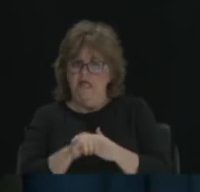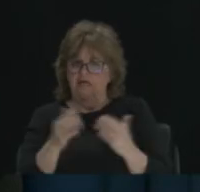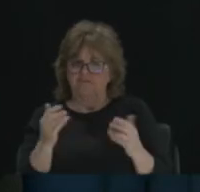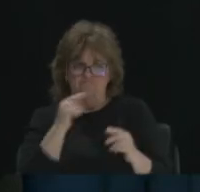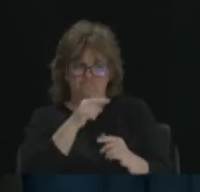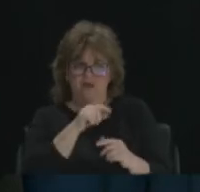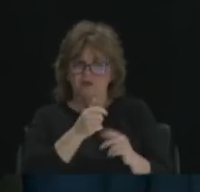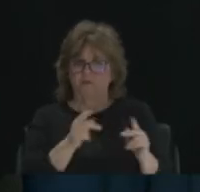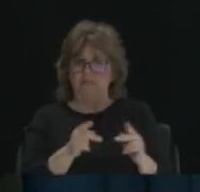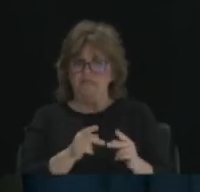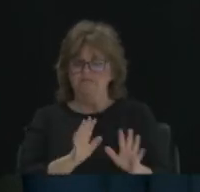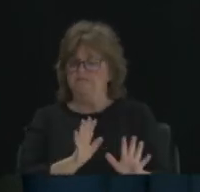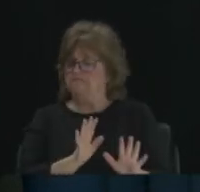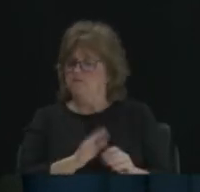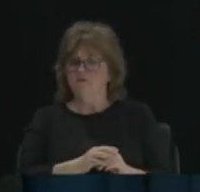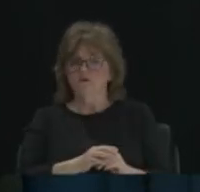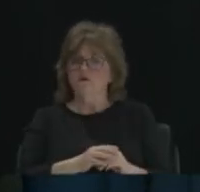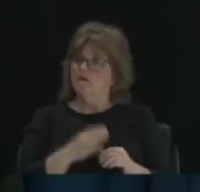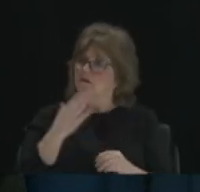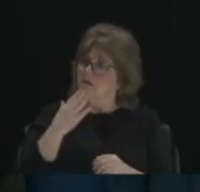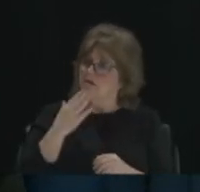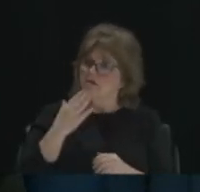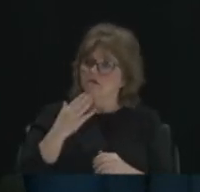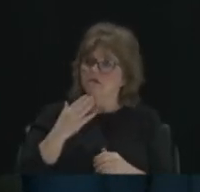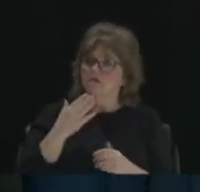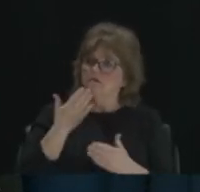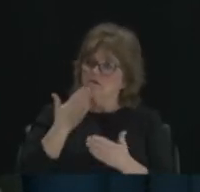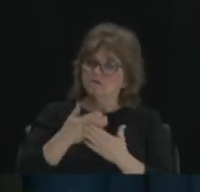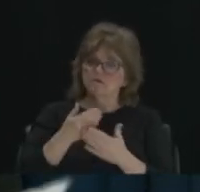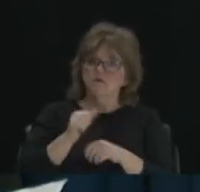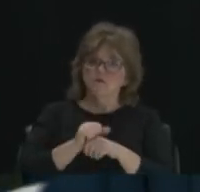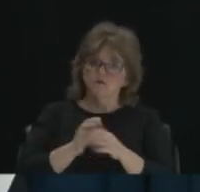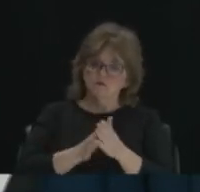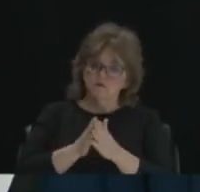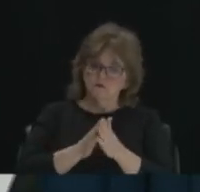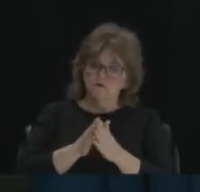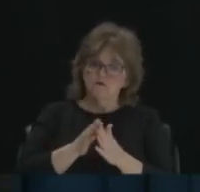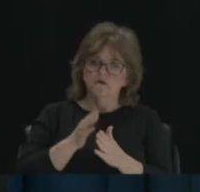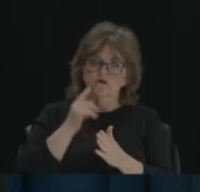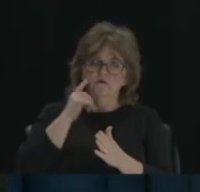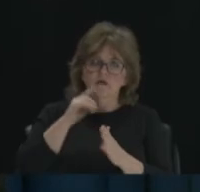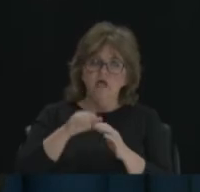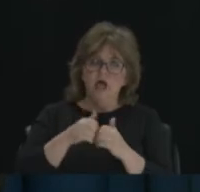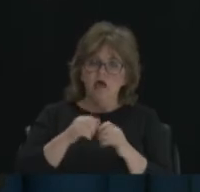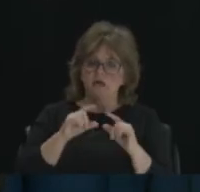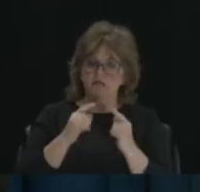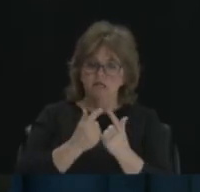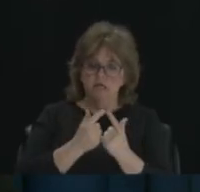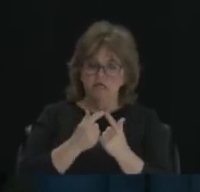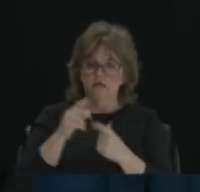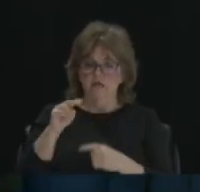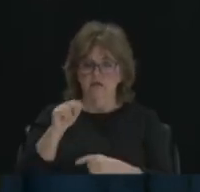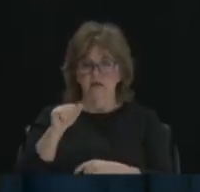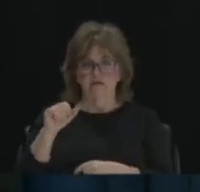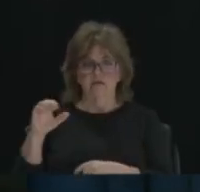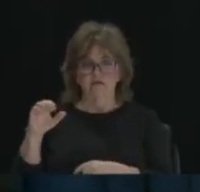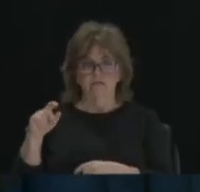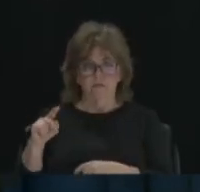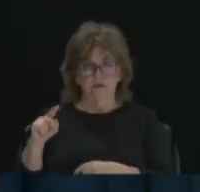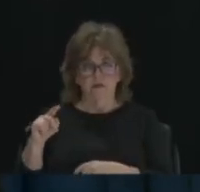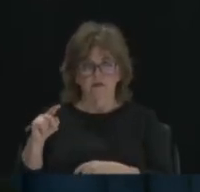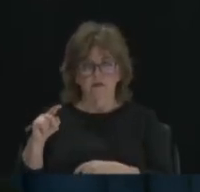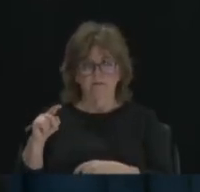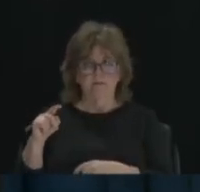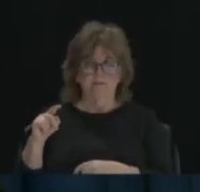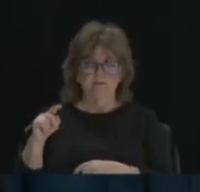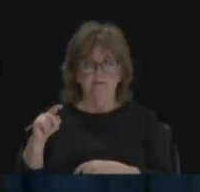work then that you're doing to achieve that. And man, I keep thinking about the ways in which the league and the NAACP might begin to